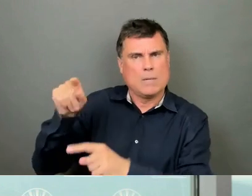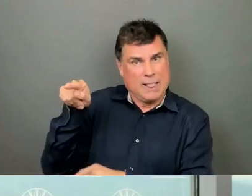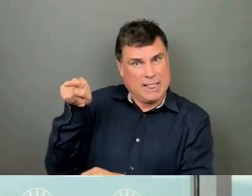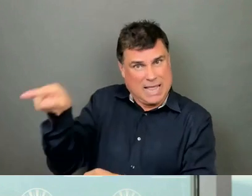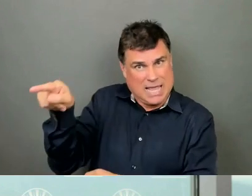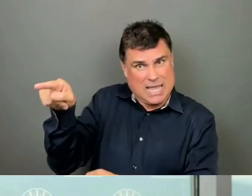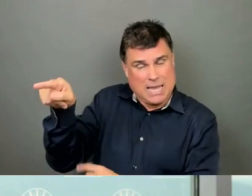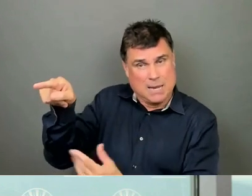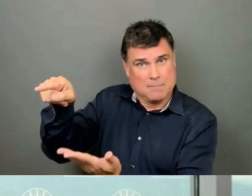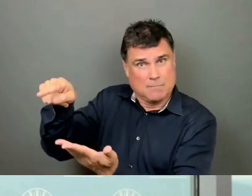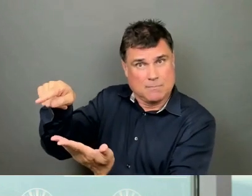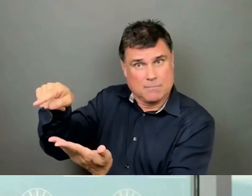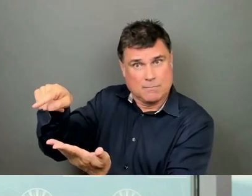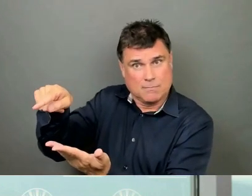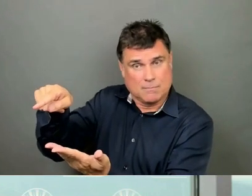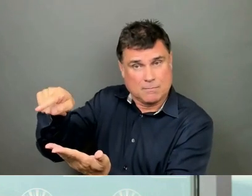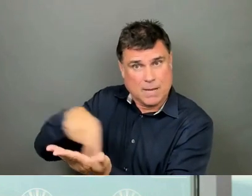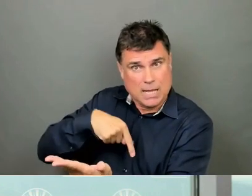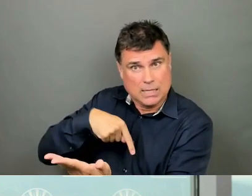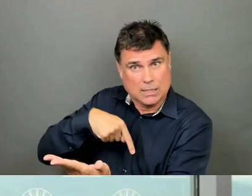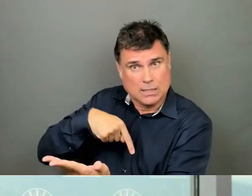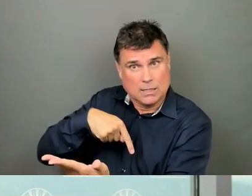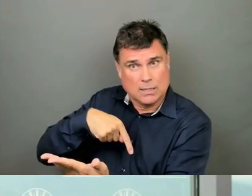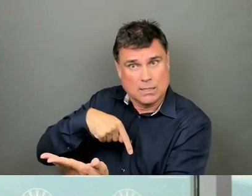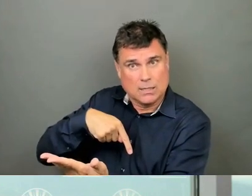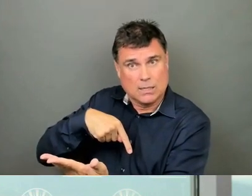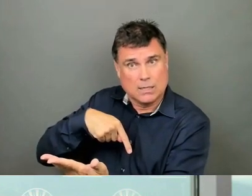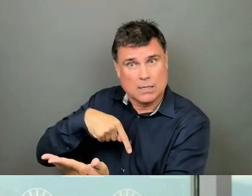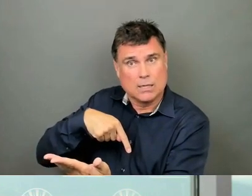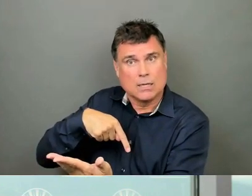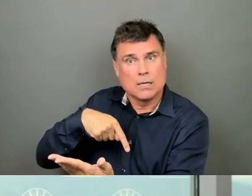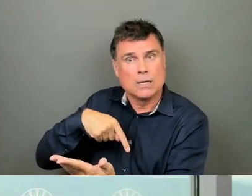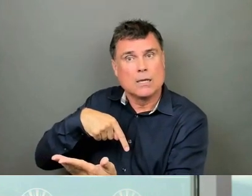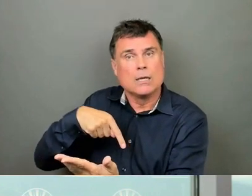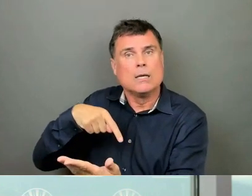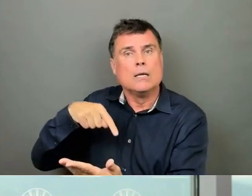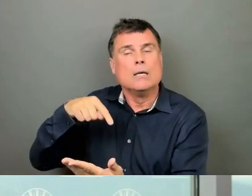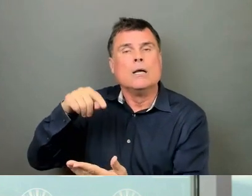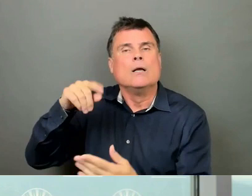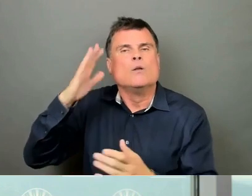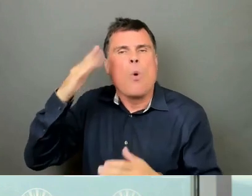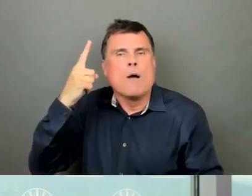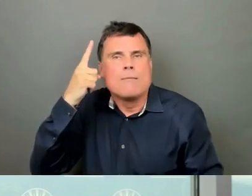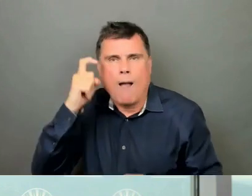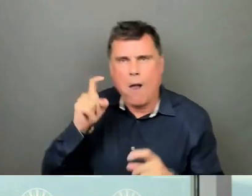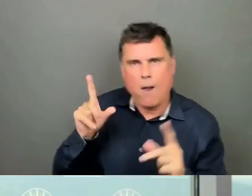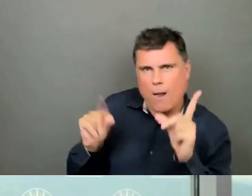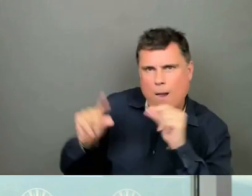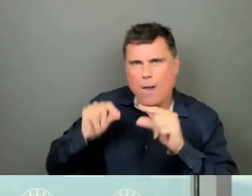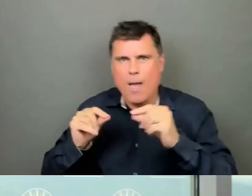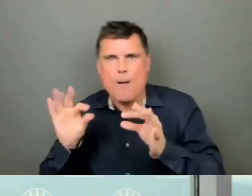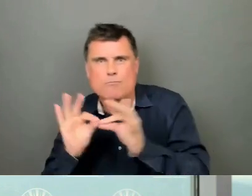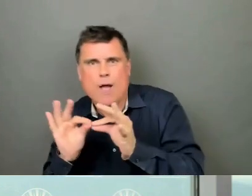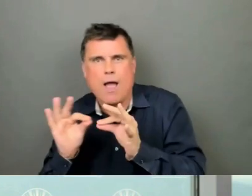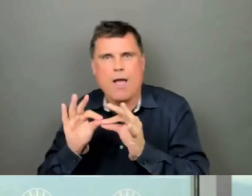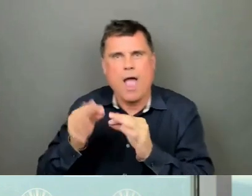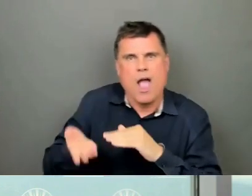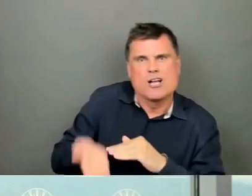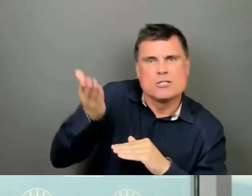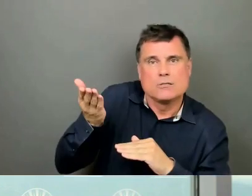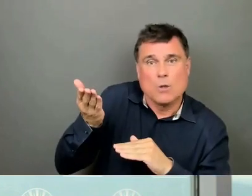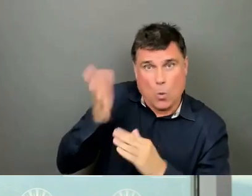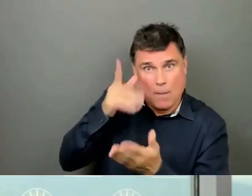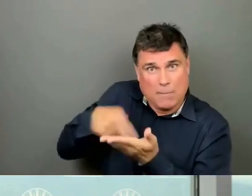speculation and vacancy tax on the little mountain property? Yes. My understanding is that